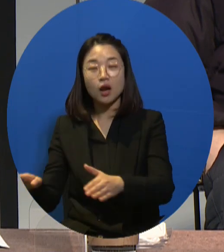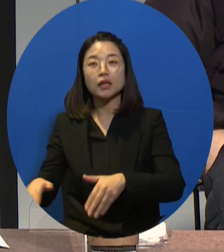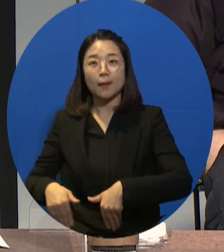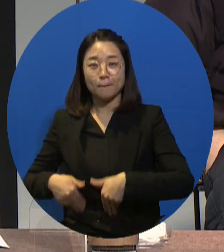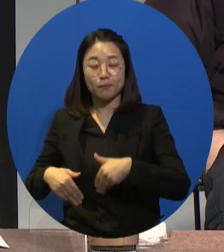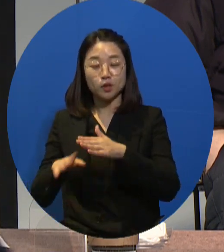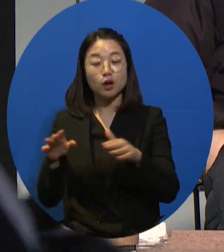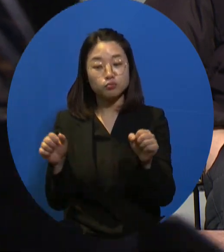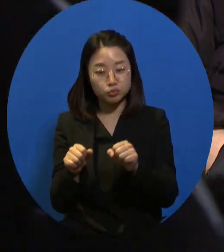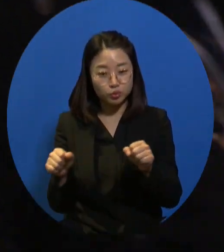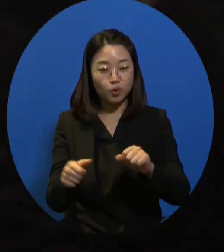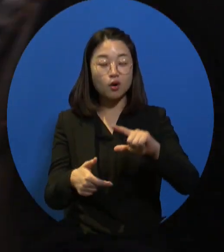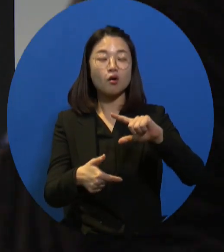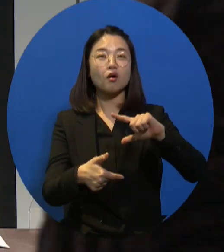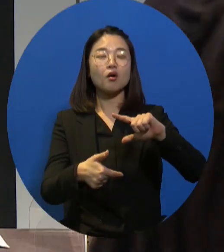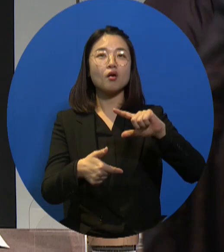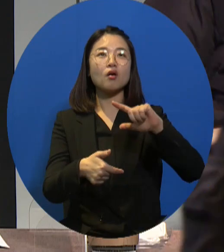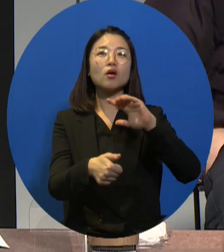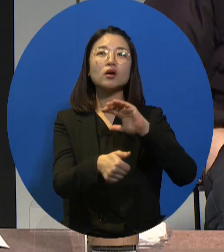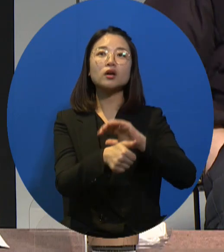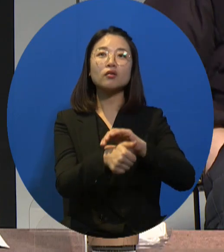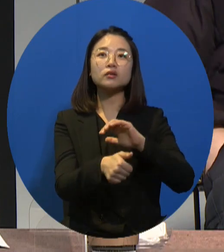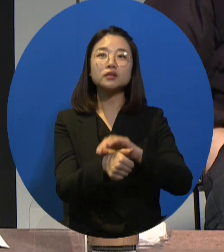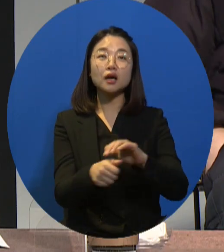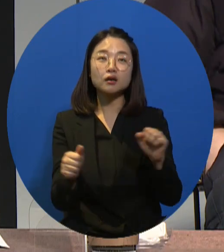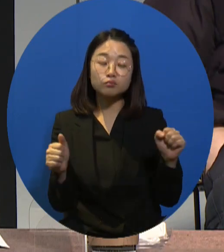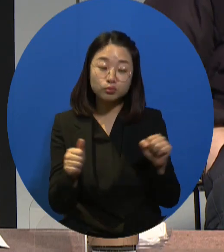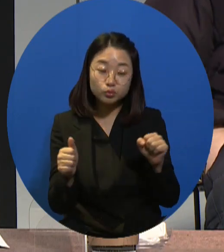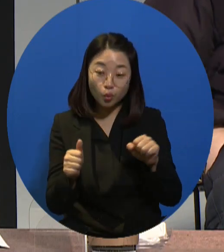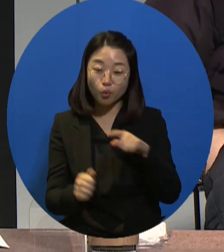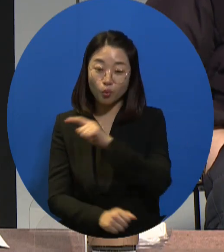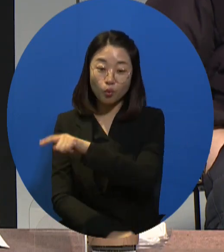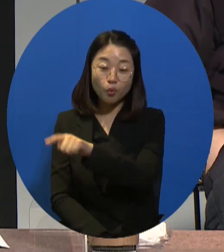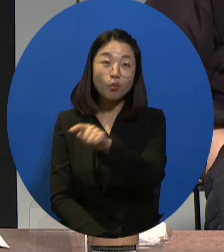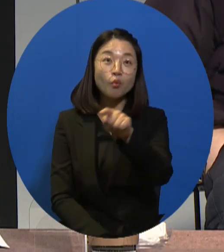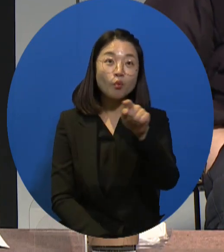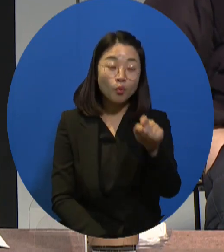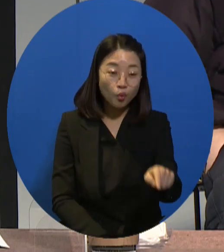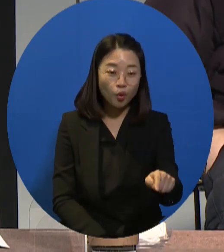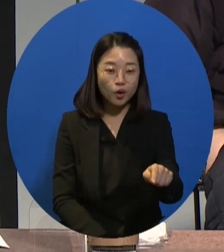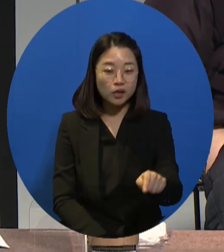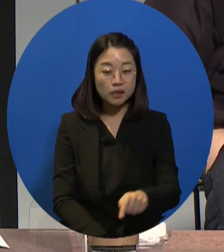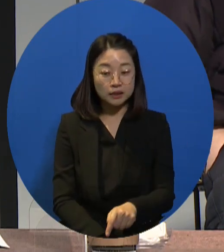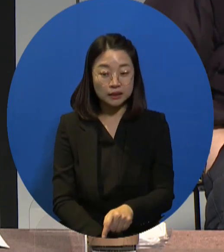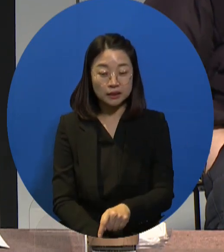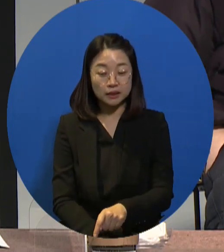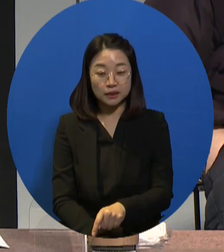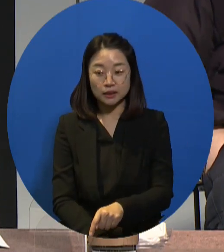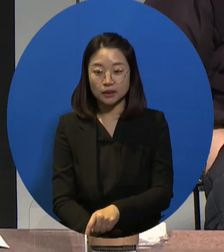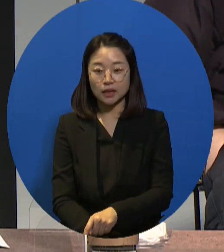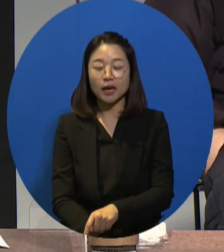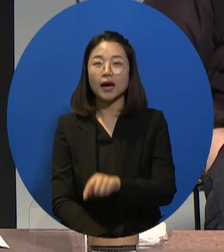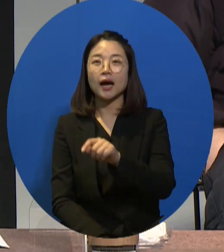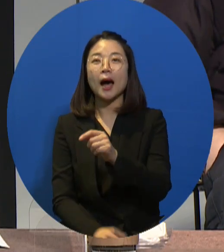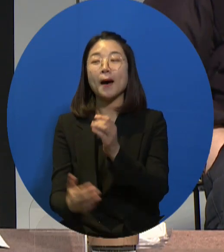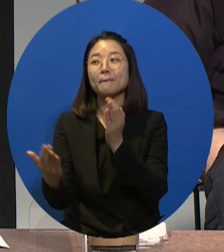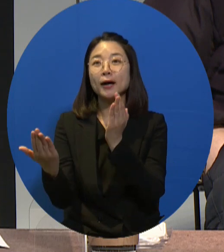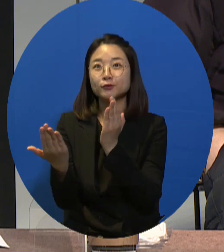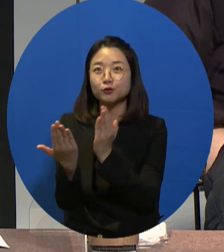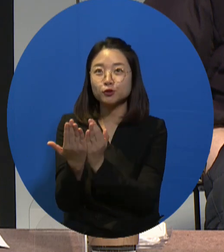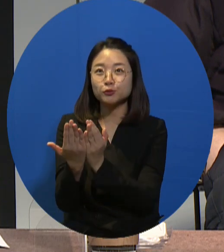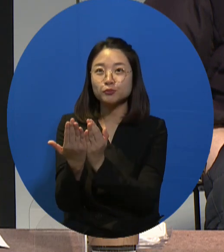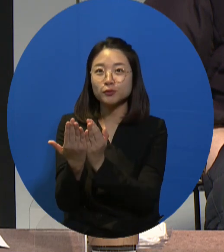Namdo, Jeollapukdo, Gyeongsangnamdo, Gyeongsangbukdo, all these different provinces have been launching